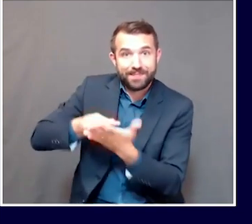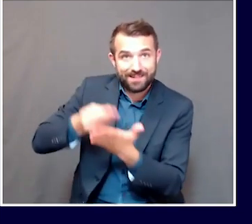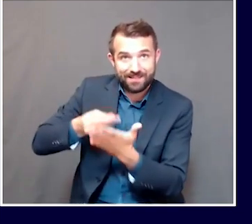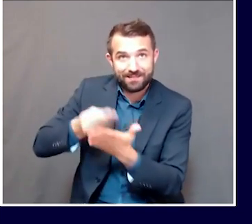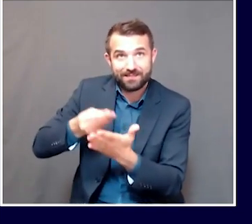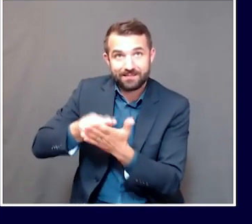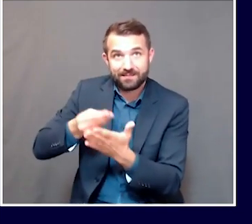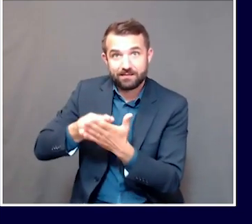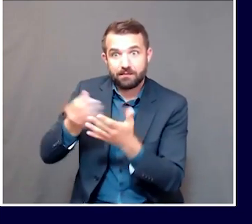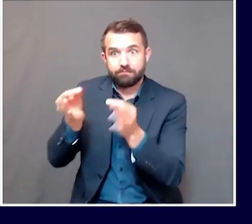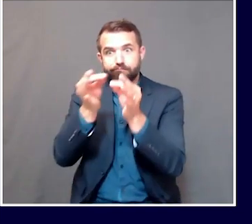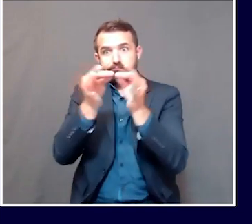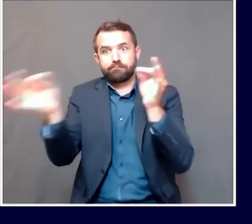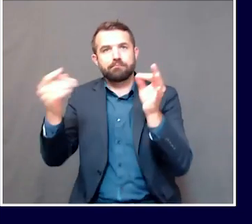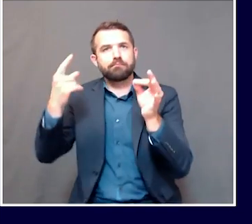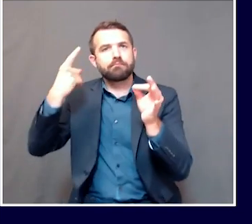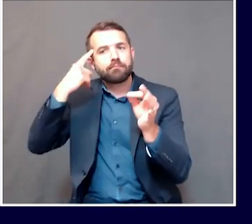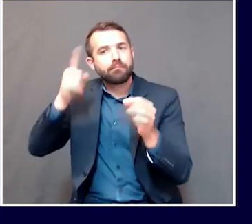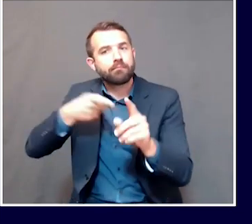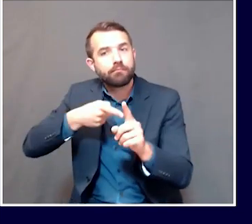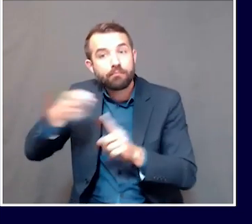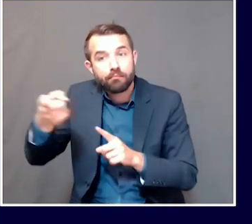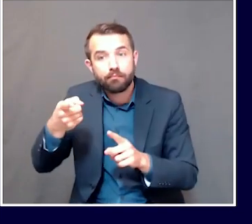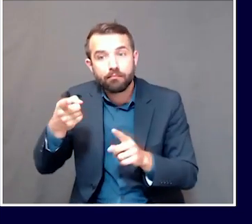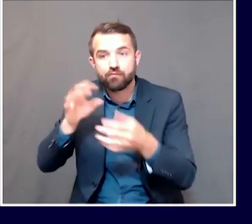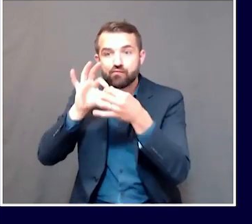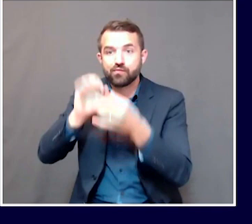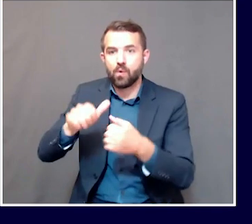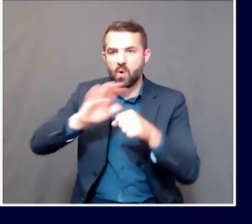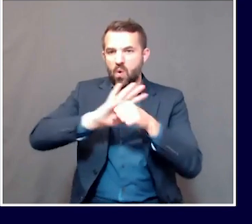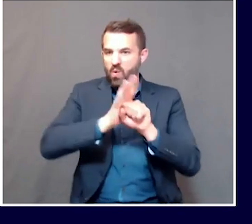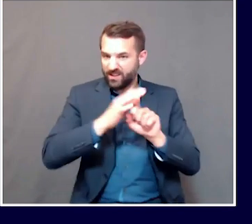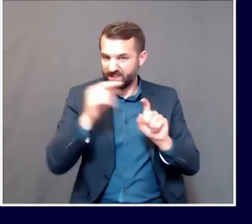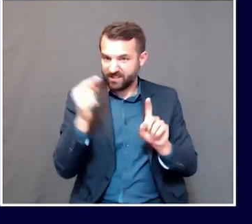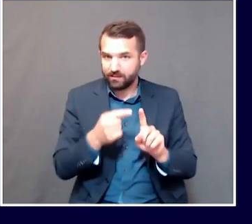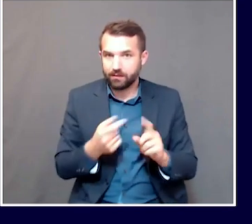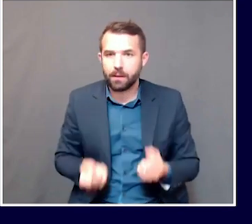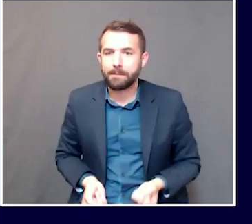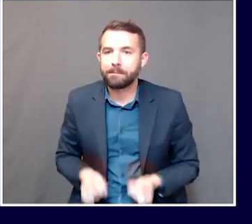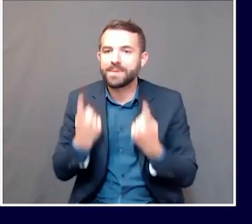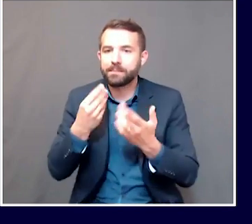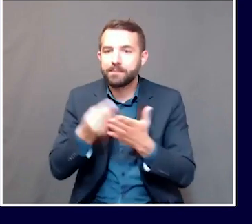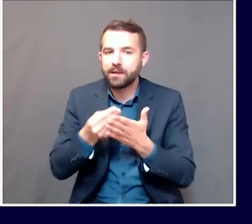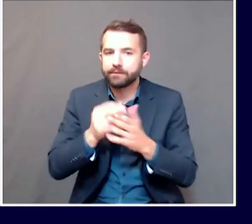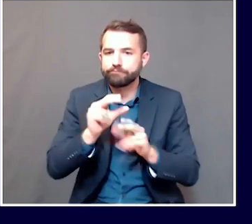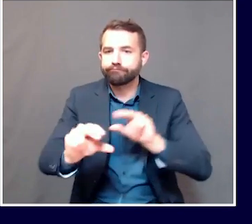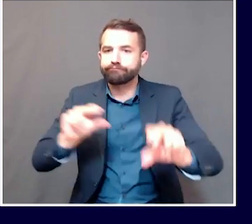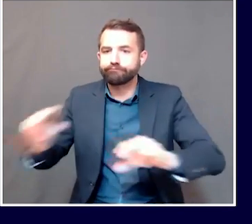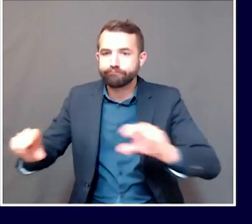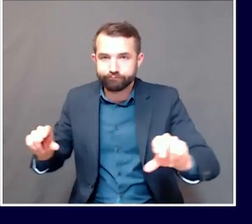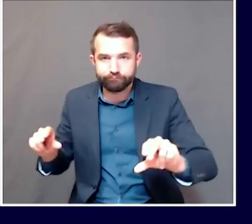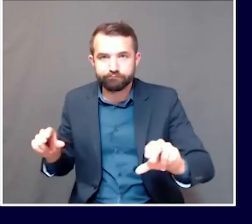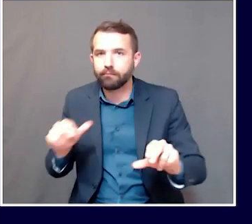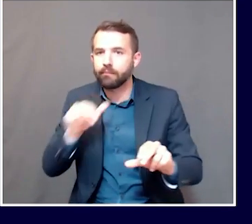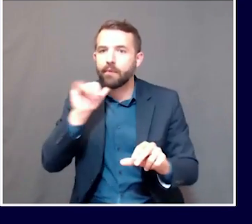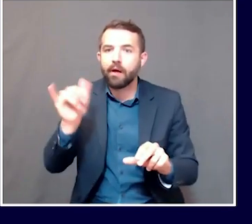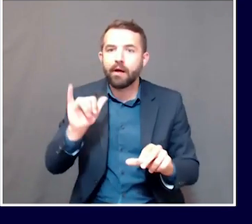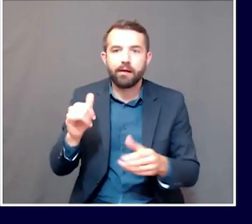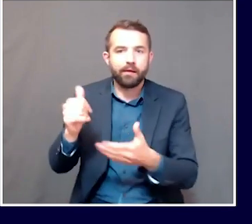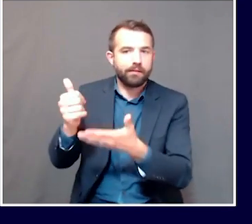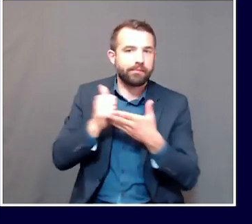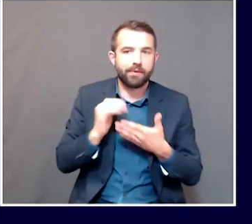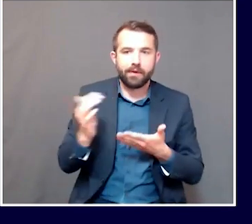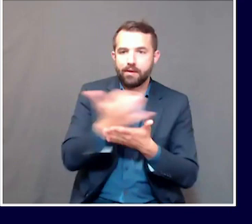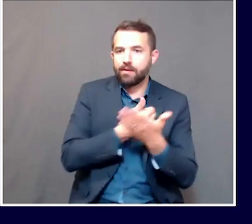to be used basically for COVID-related expenses, not necessarily backfilling people's revenue losses,